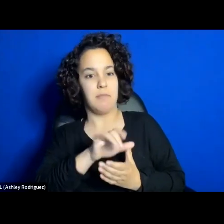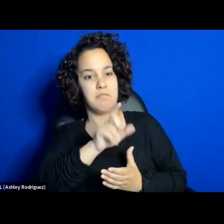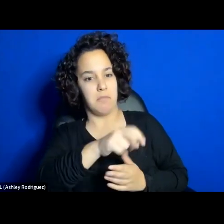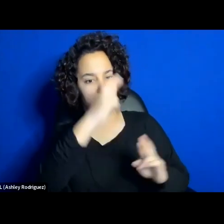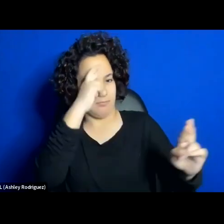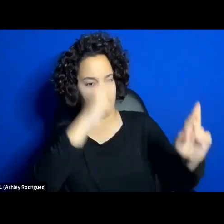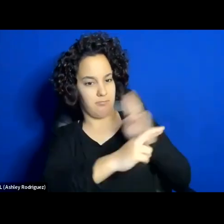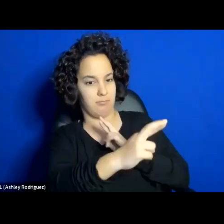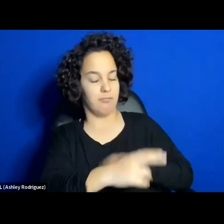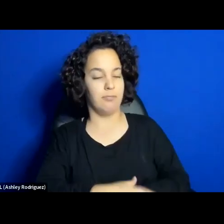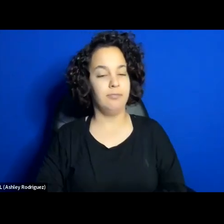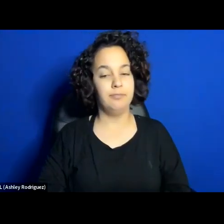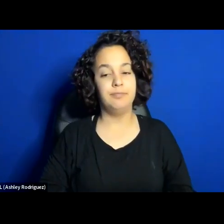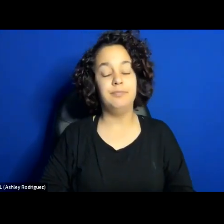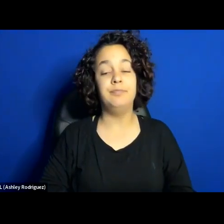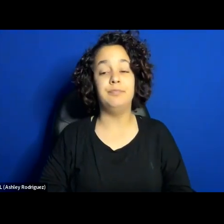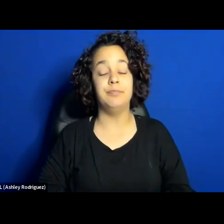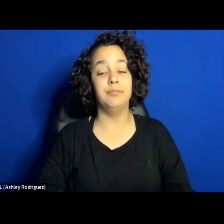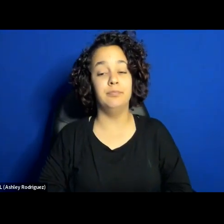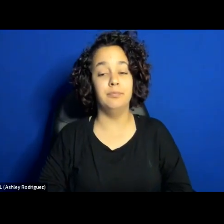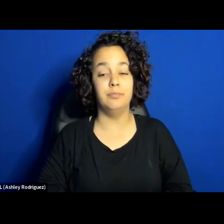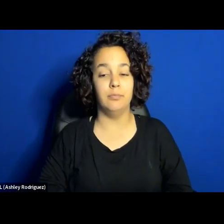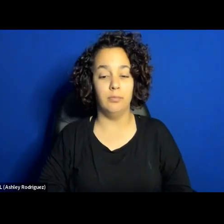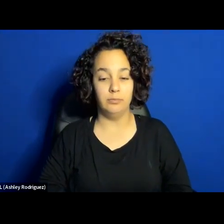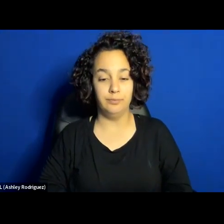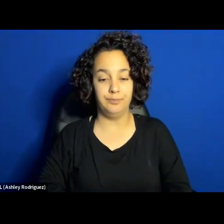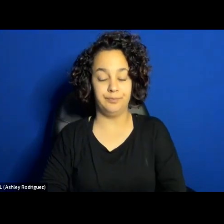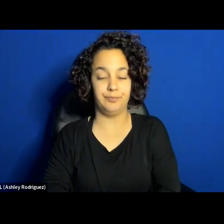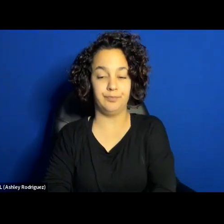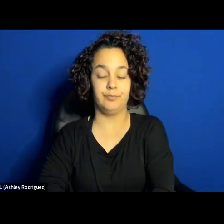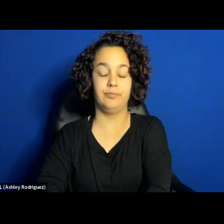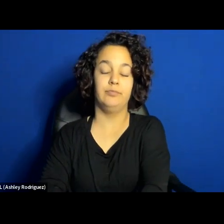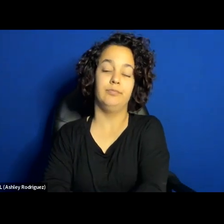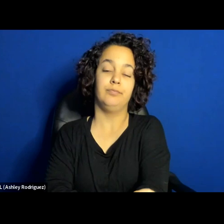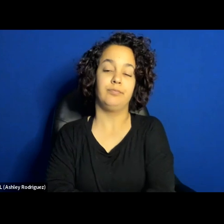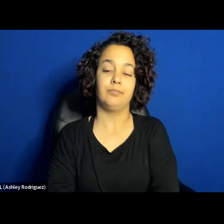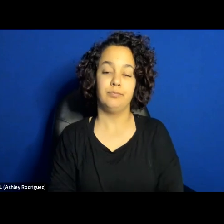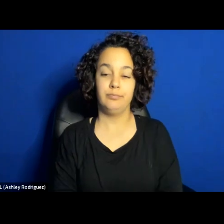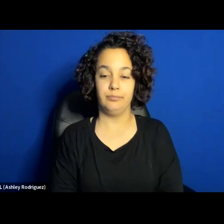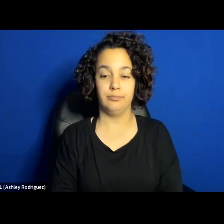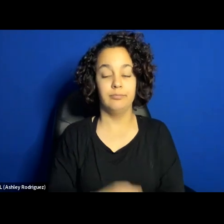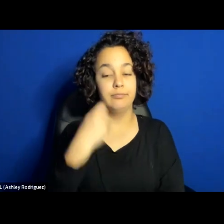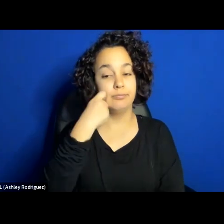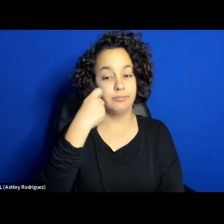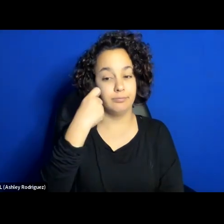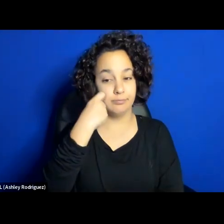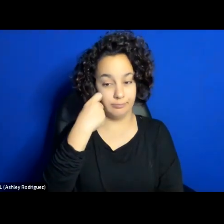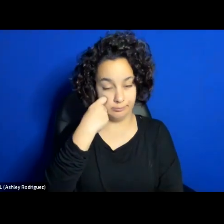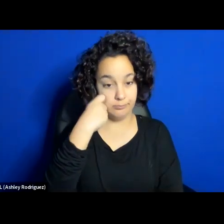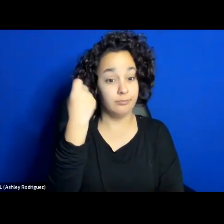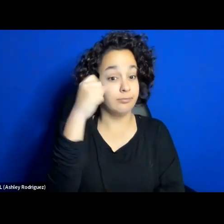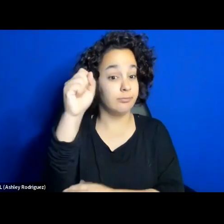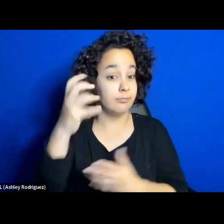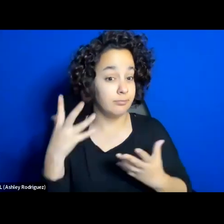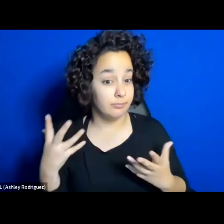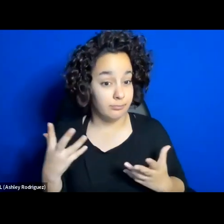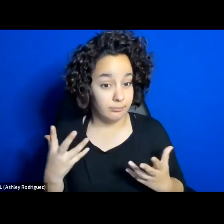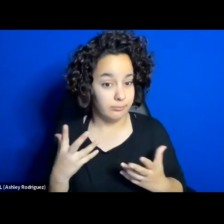And the most recent has been the uprising of women like freedoms and